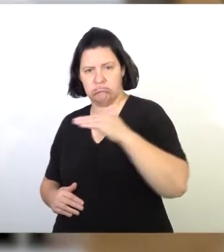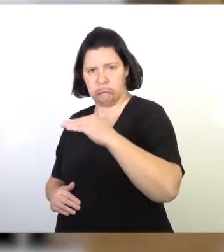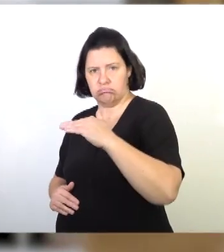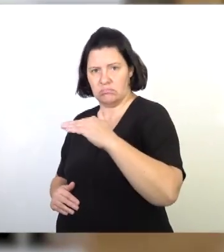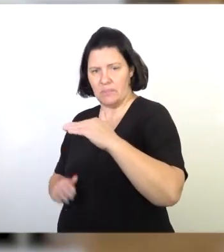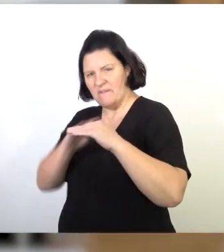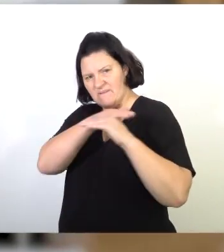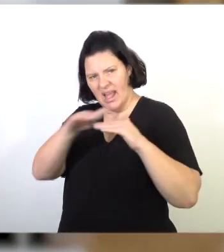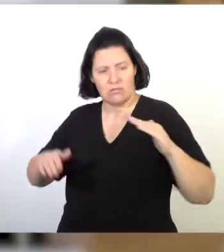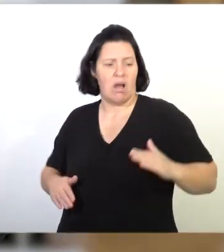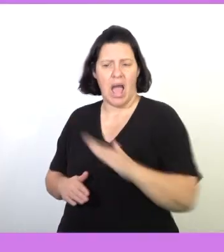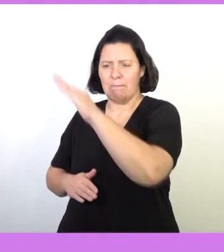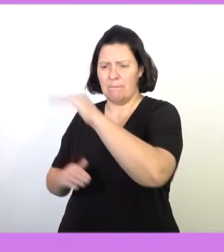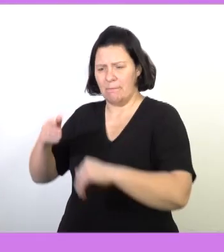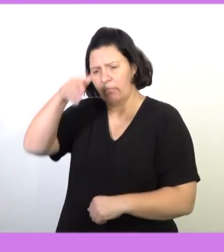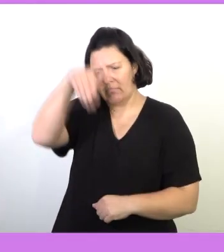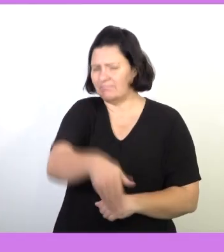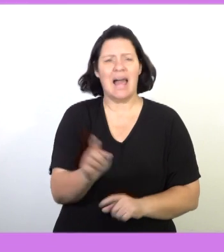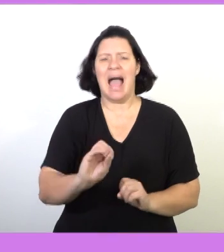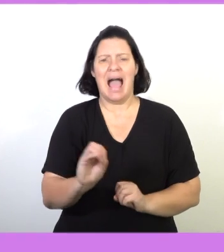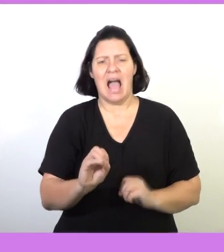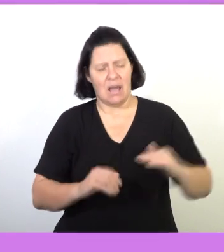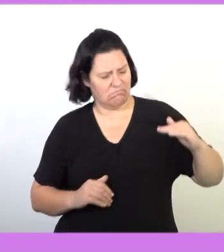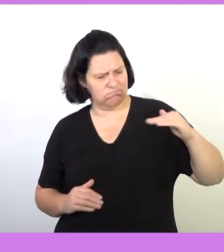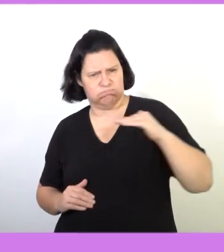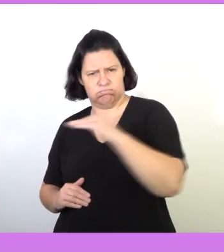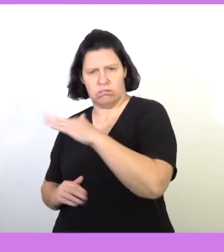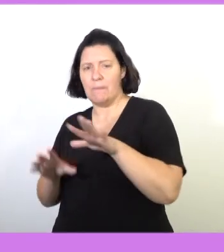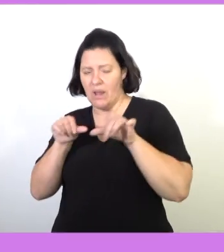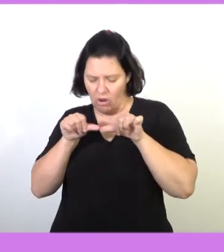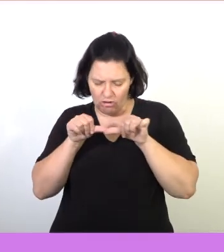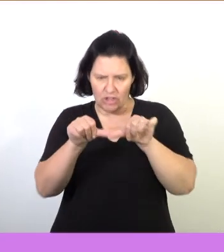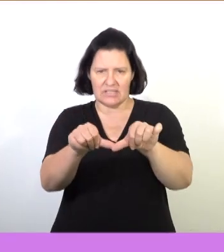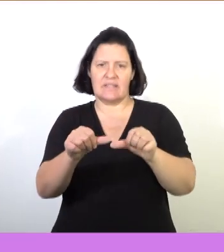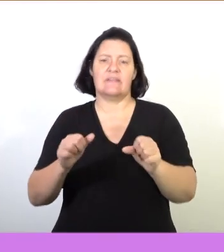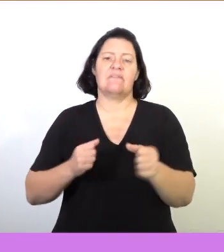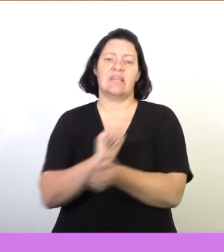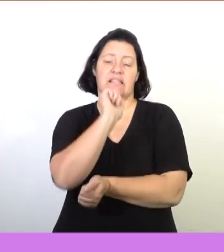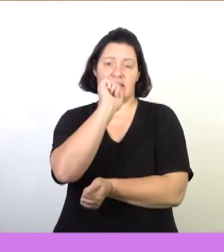becomes flat. So we can then say it is a constant fixed.